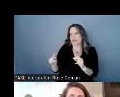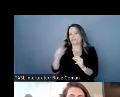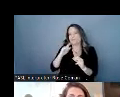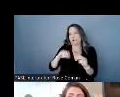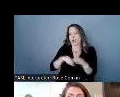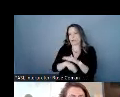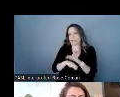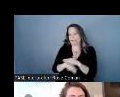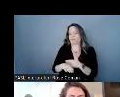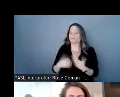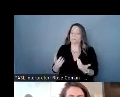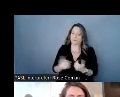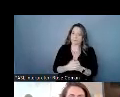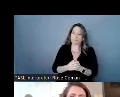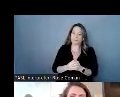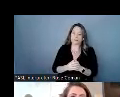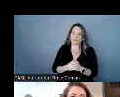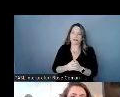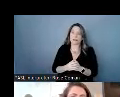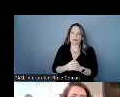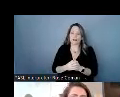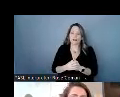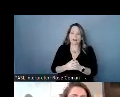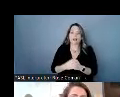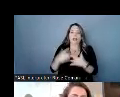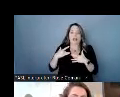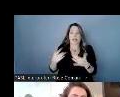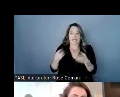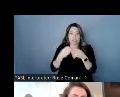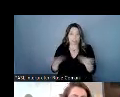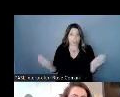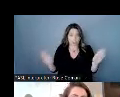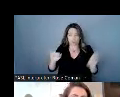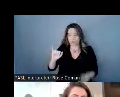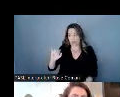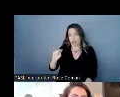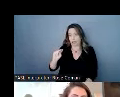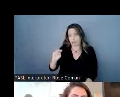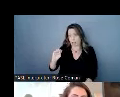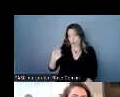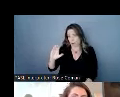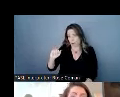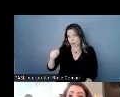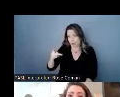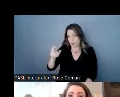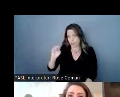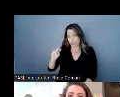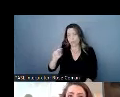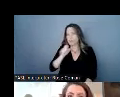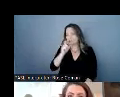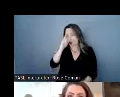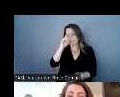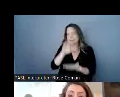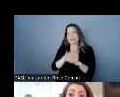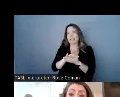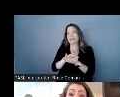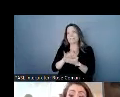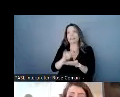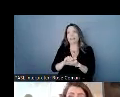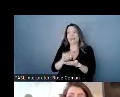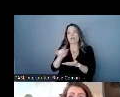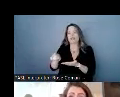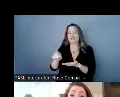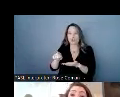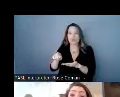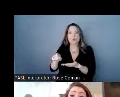we and in accessibility generally we don't believe that you define people's accessibility needs for them you